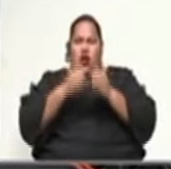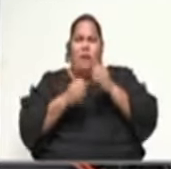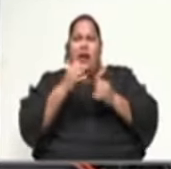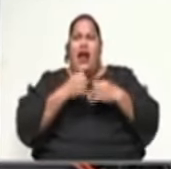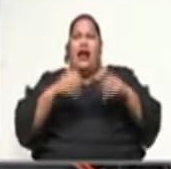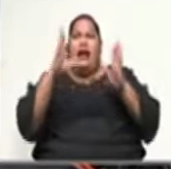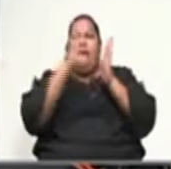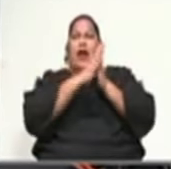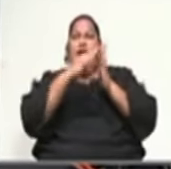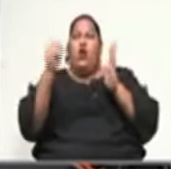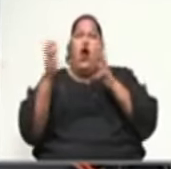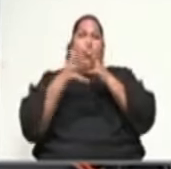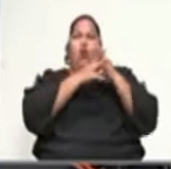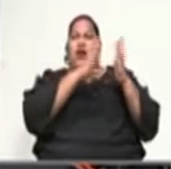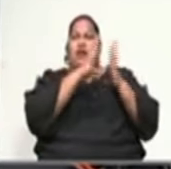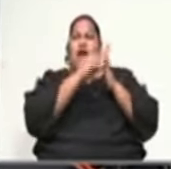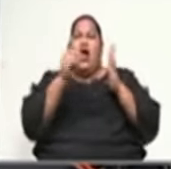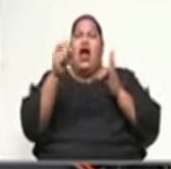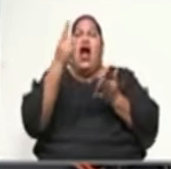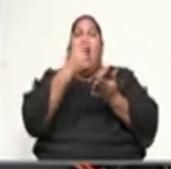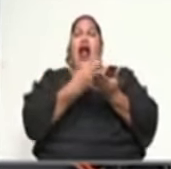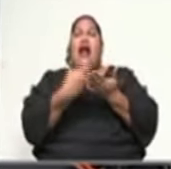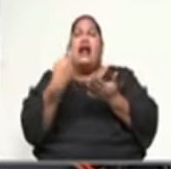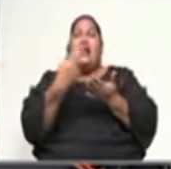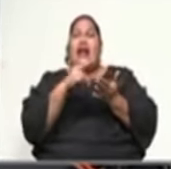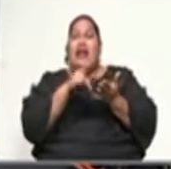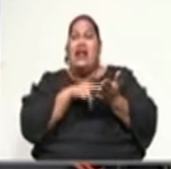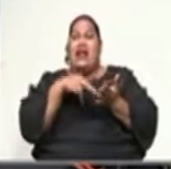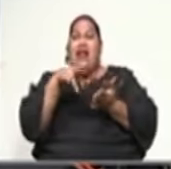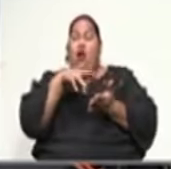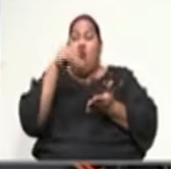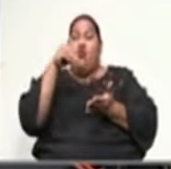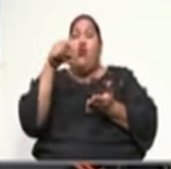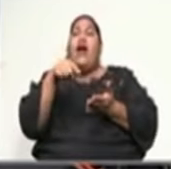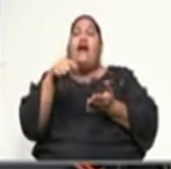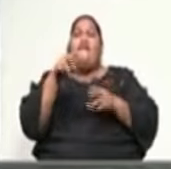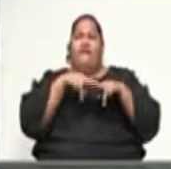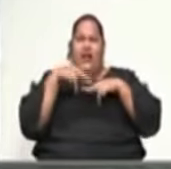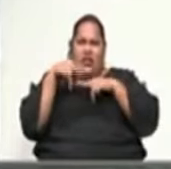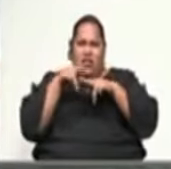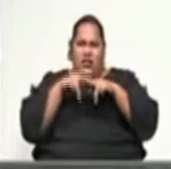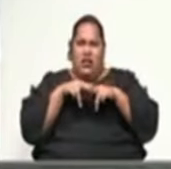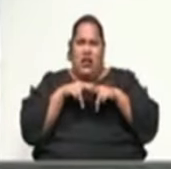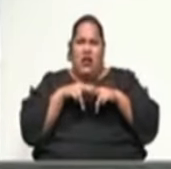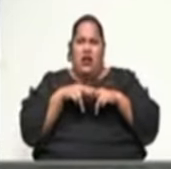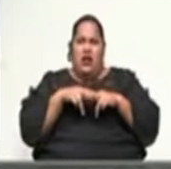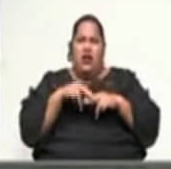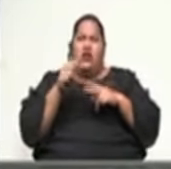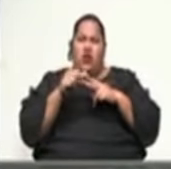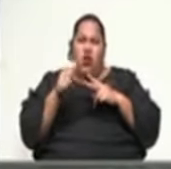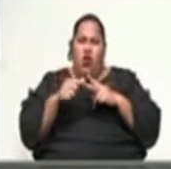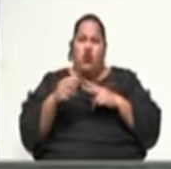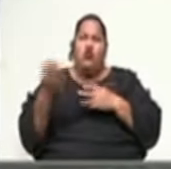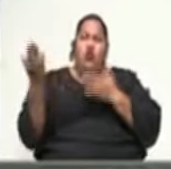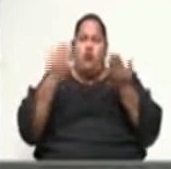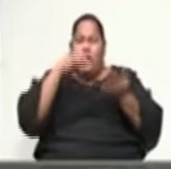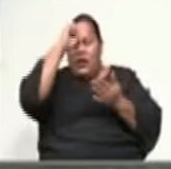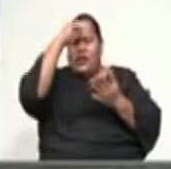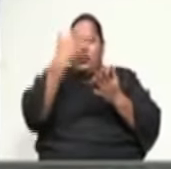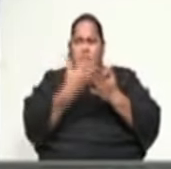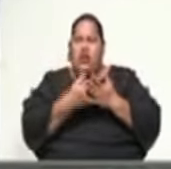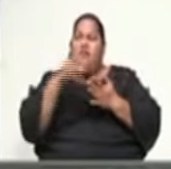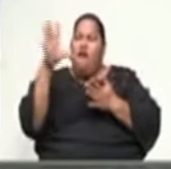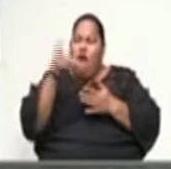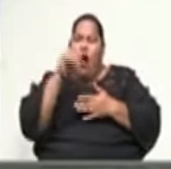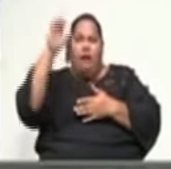west papua nauro and fiji it's very participatory so they also bring the experiences from their country we